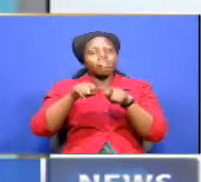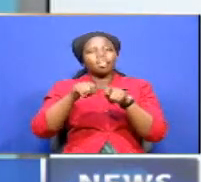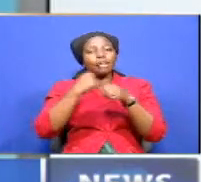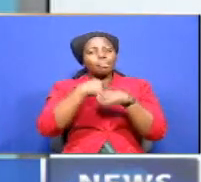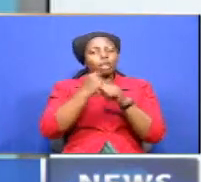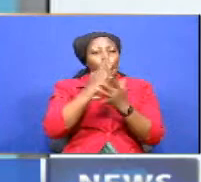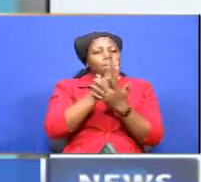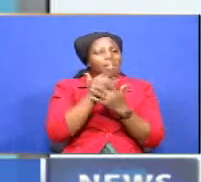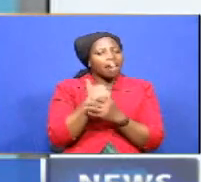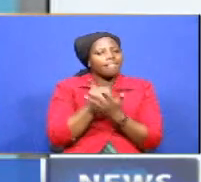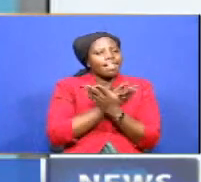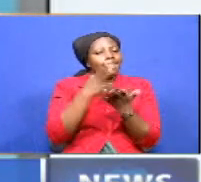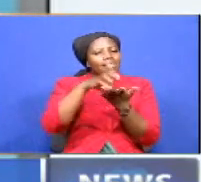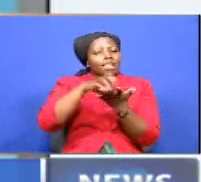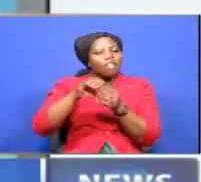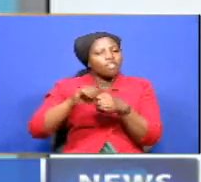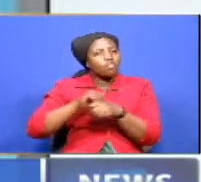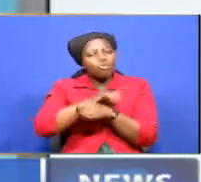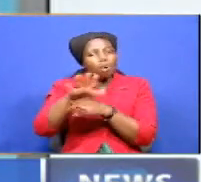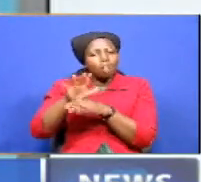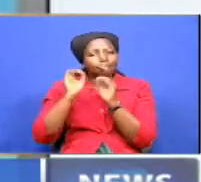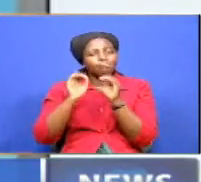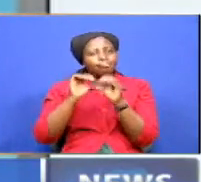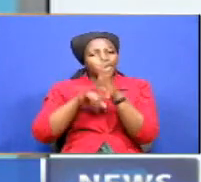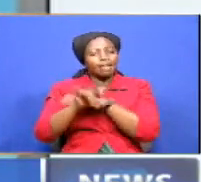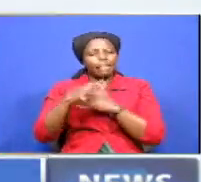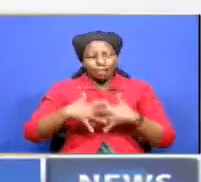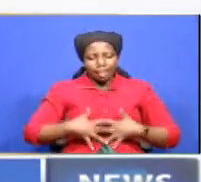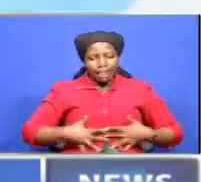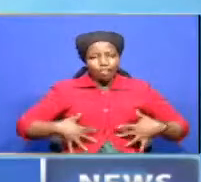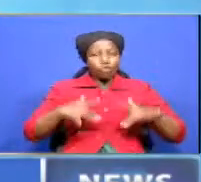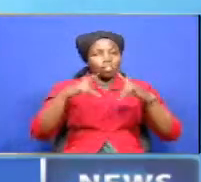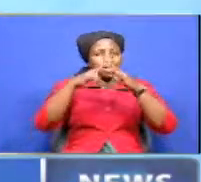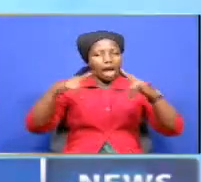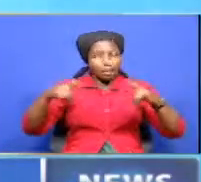that we do not have the case of COVID-19 in the refugee camps.